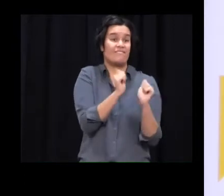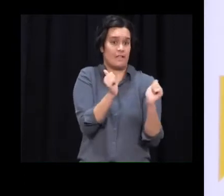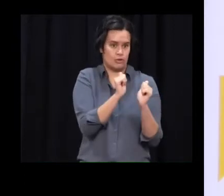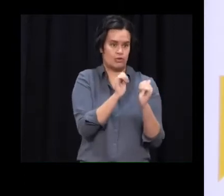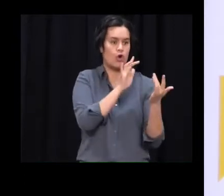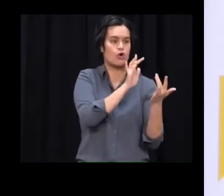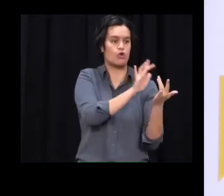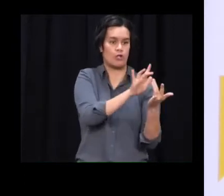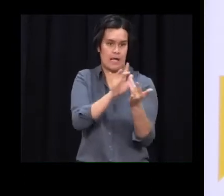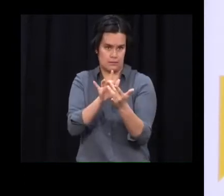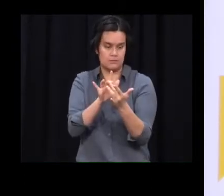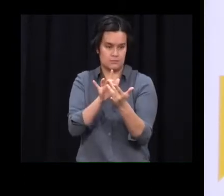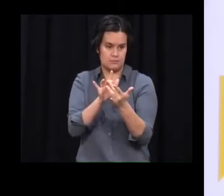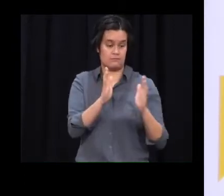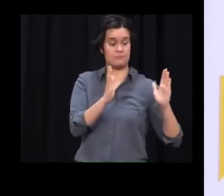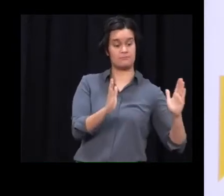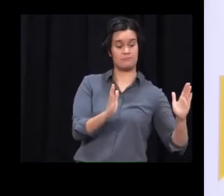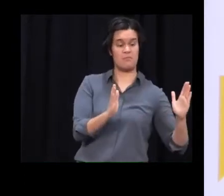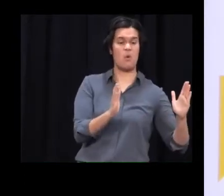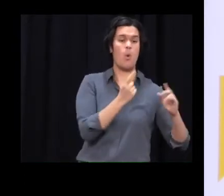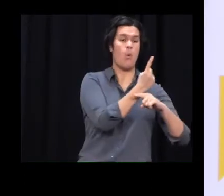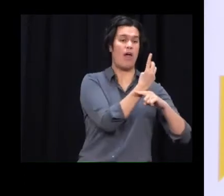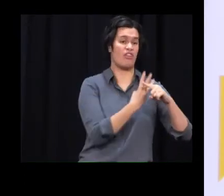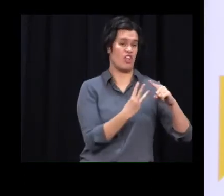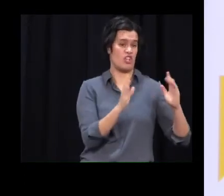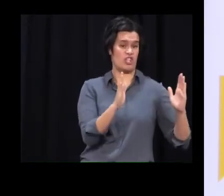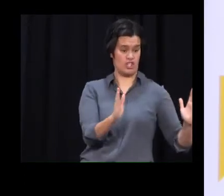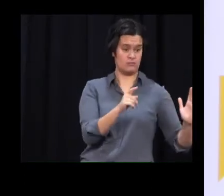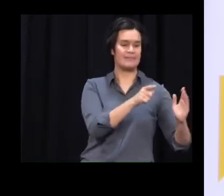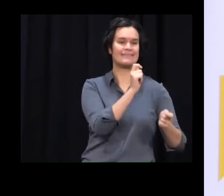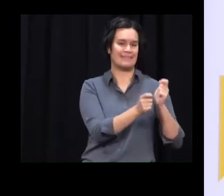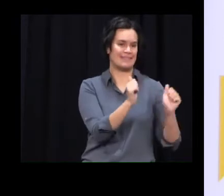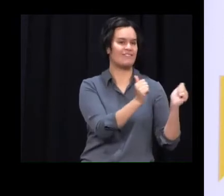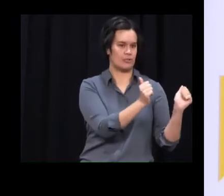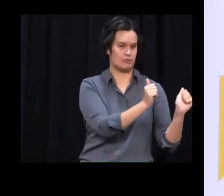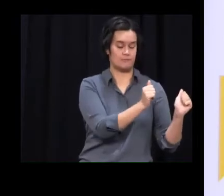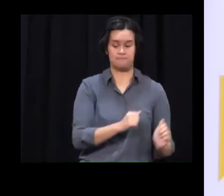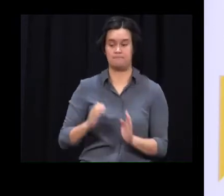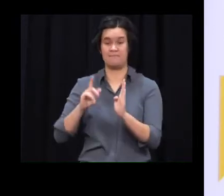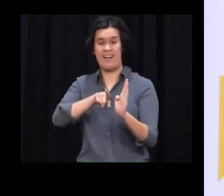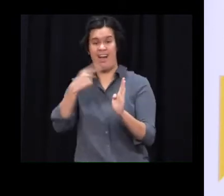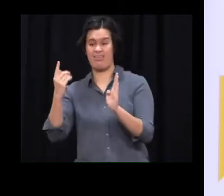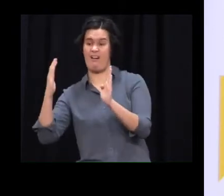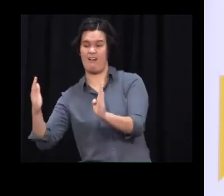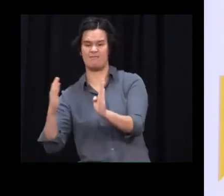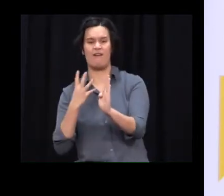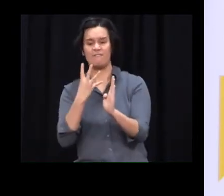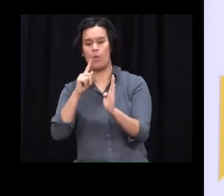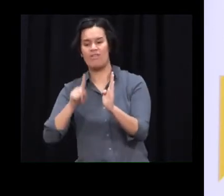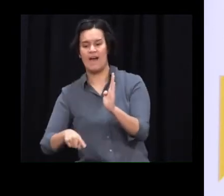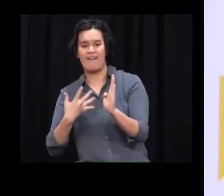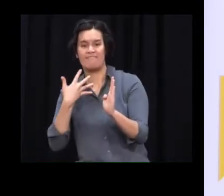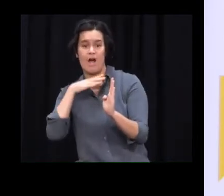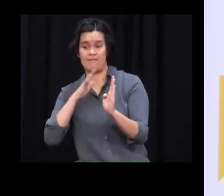a test. Workers underway to contact the remaining 4,500 or so contacts, and most of these were